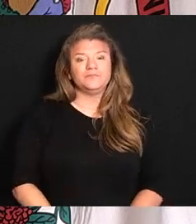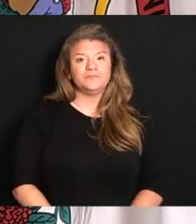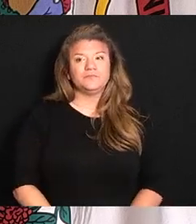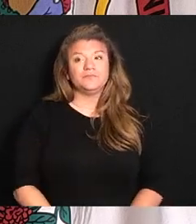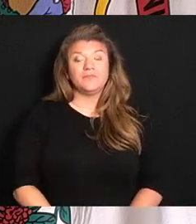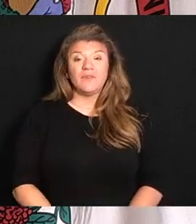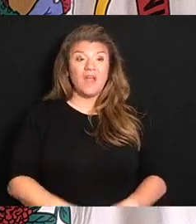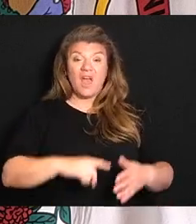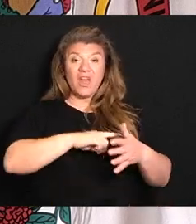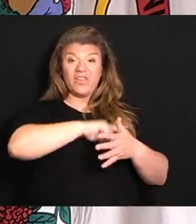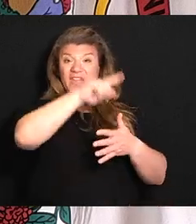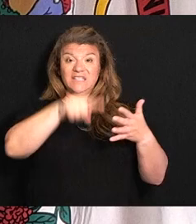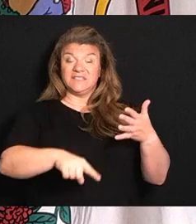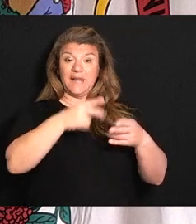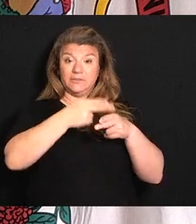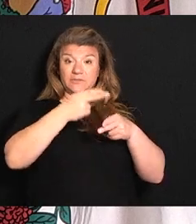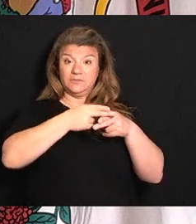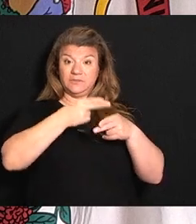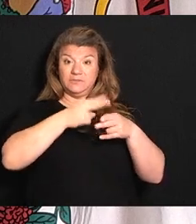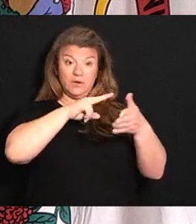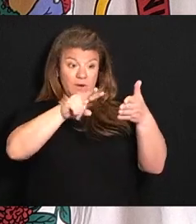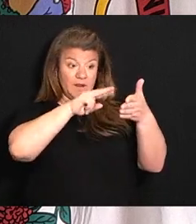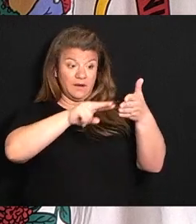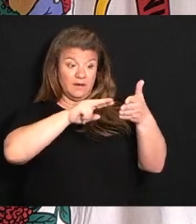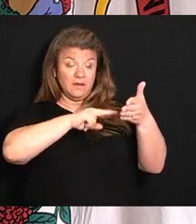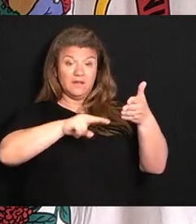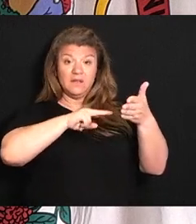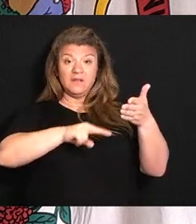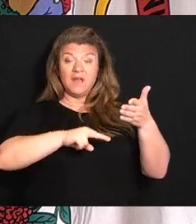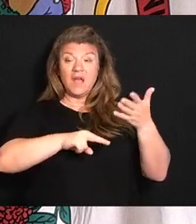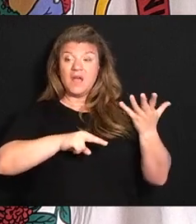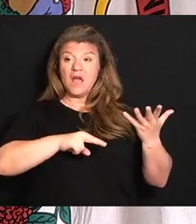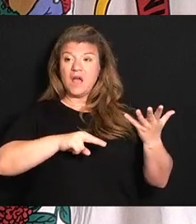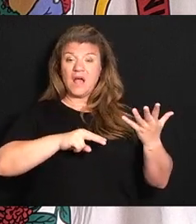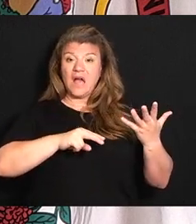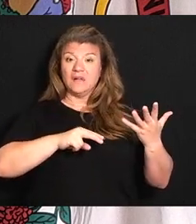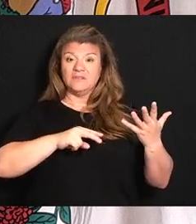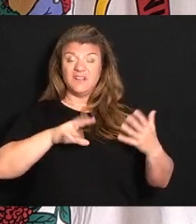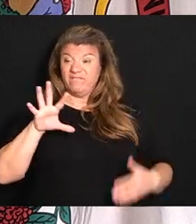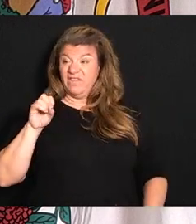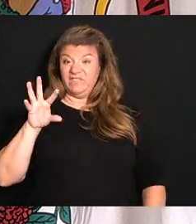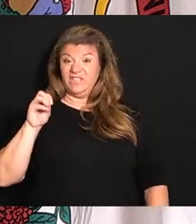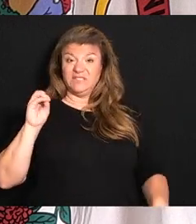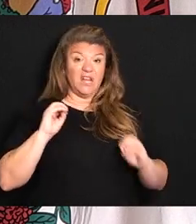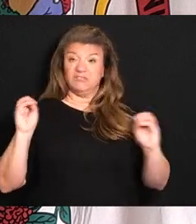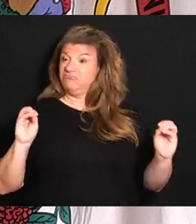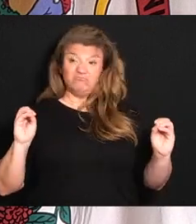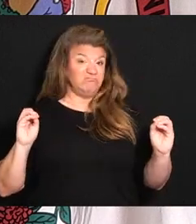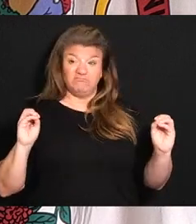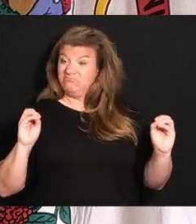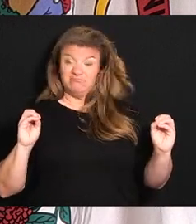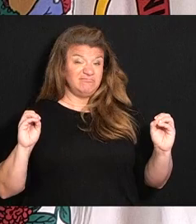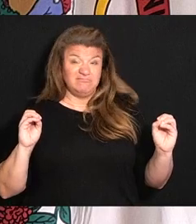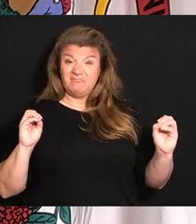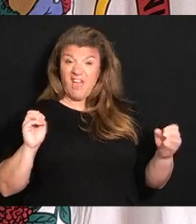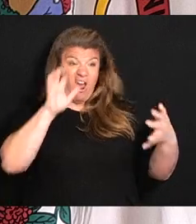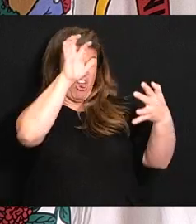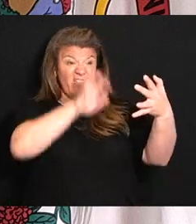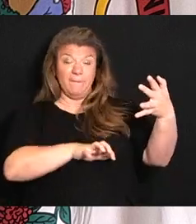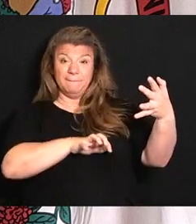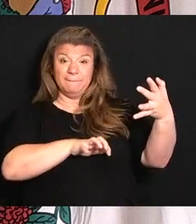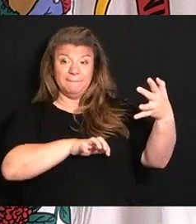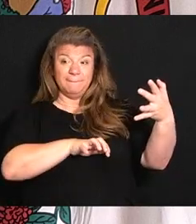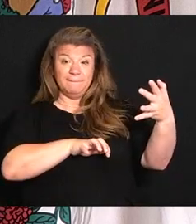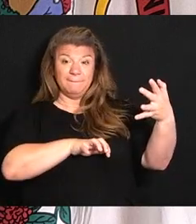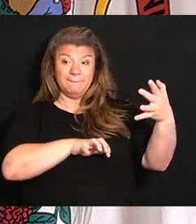All these that we read, I don't recall reading a 50-year-old in the whole list, but we did read